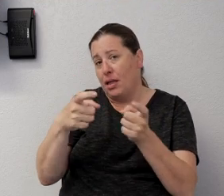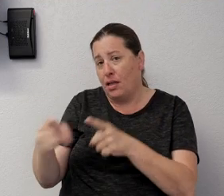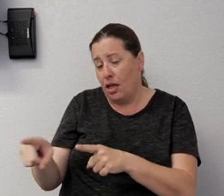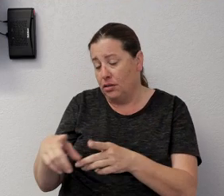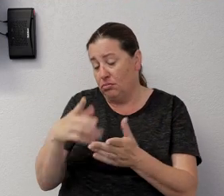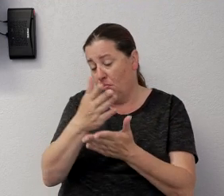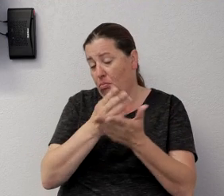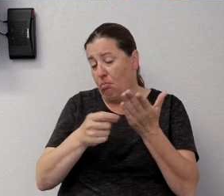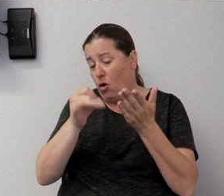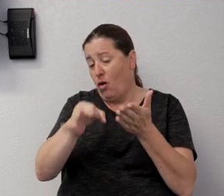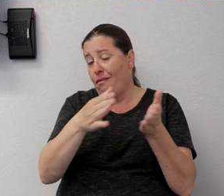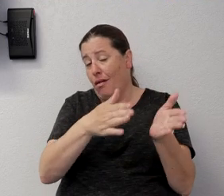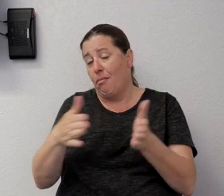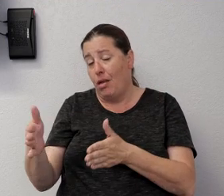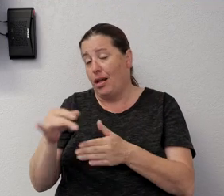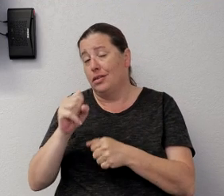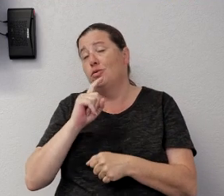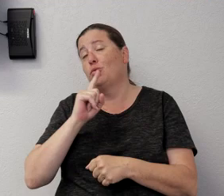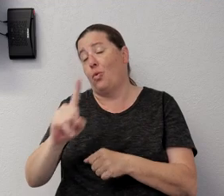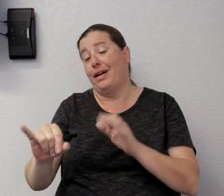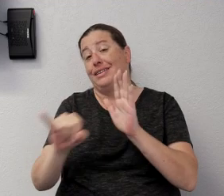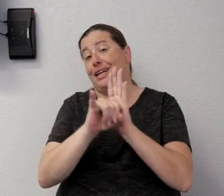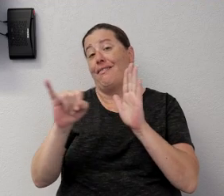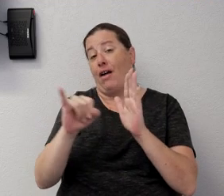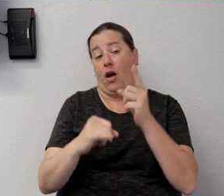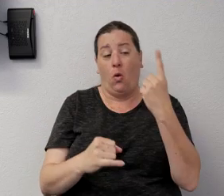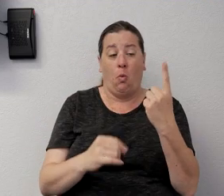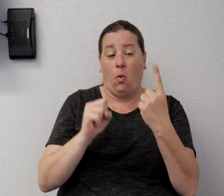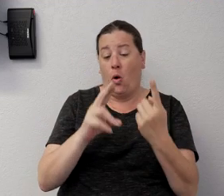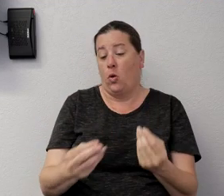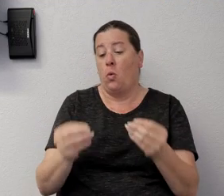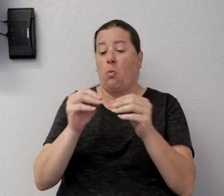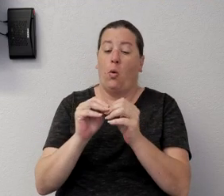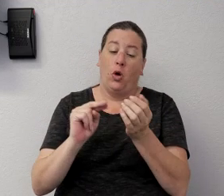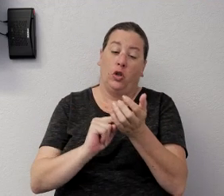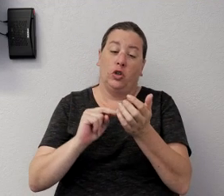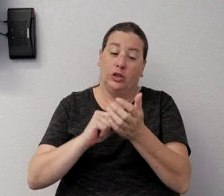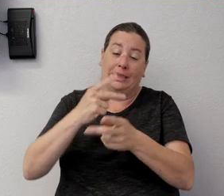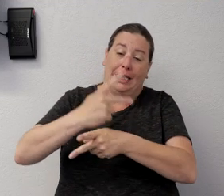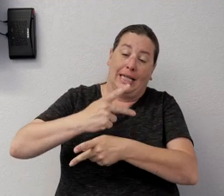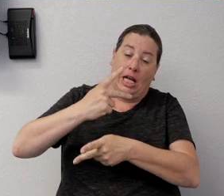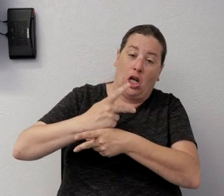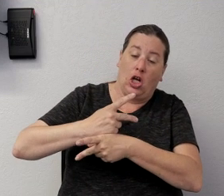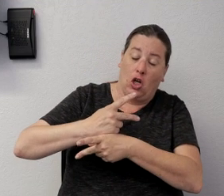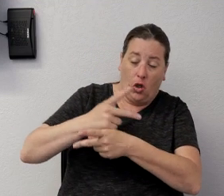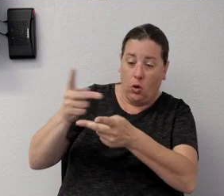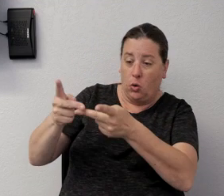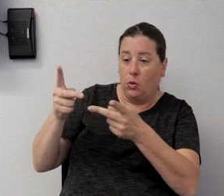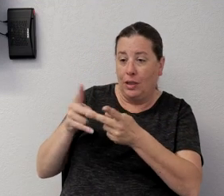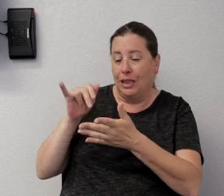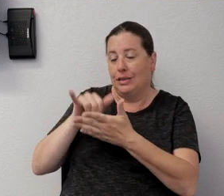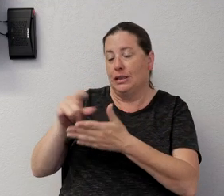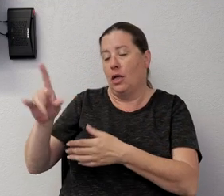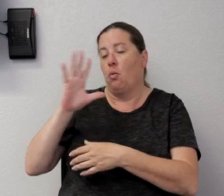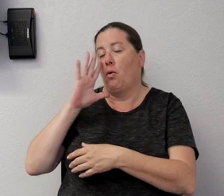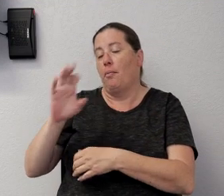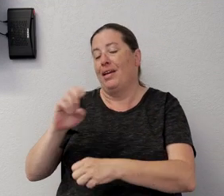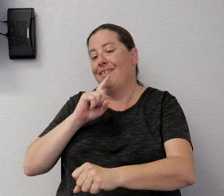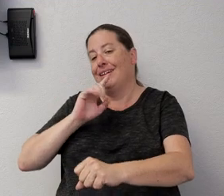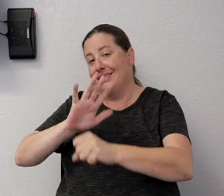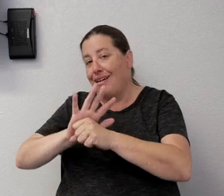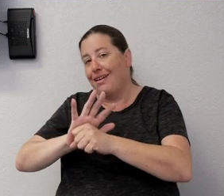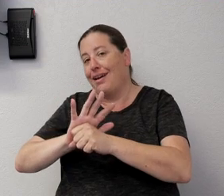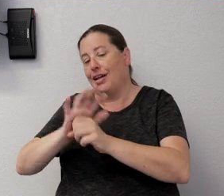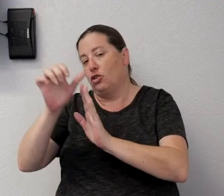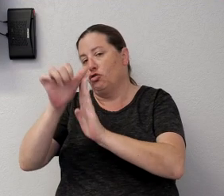is actually to identify one or more nursing care units that will be the dedicated surgical unit that we